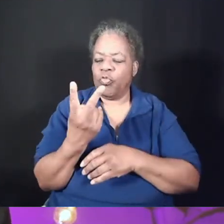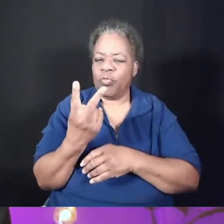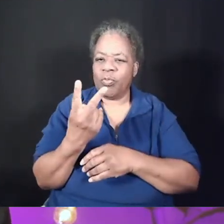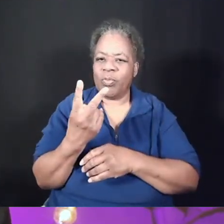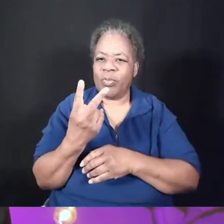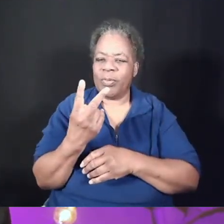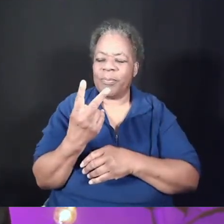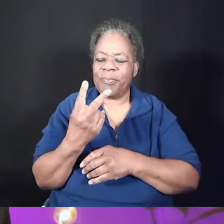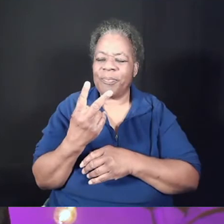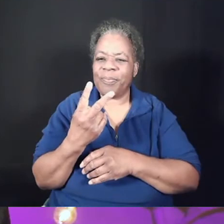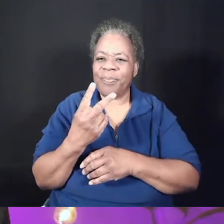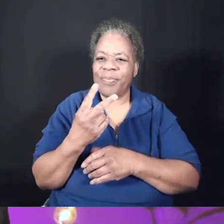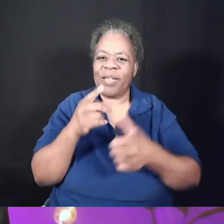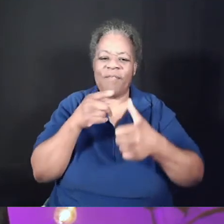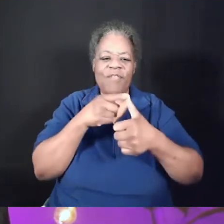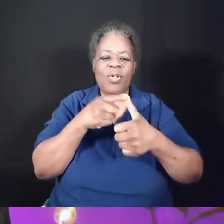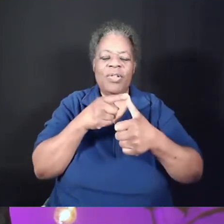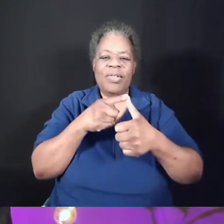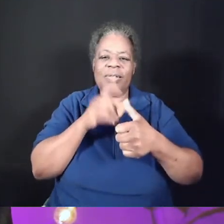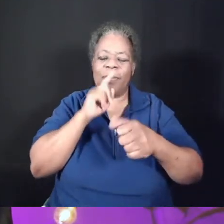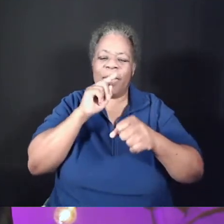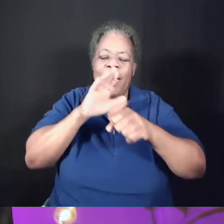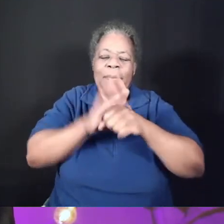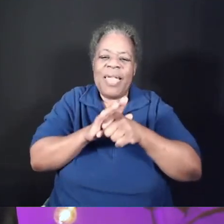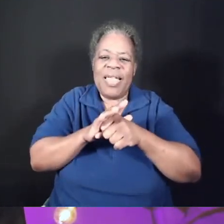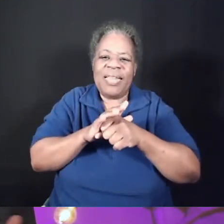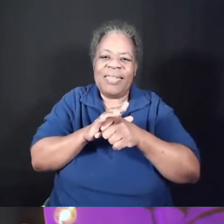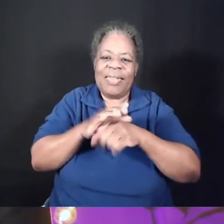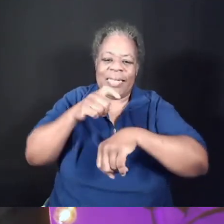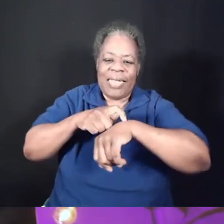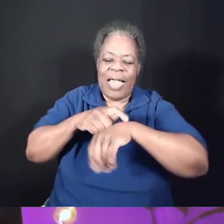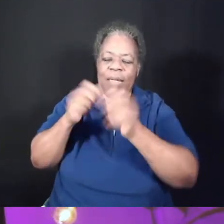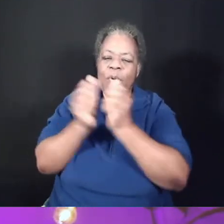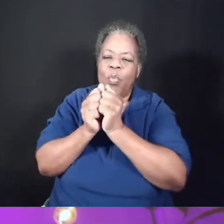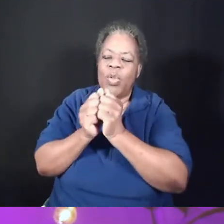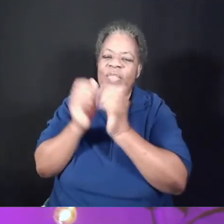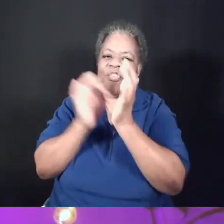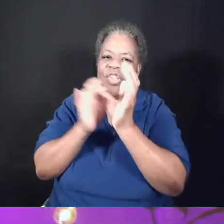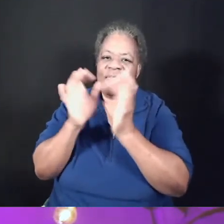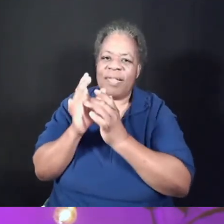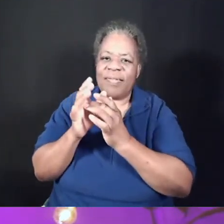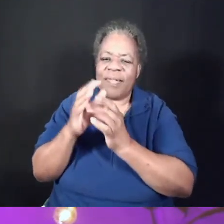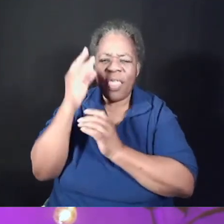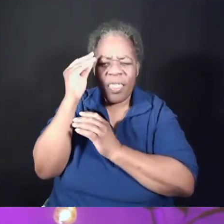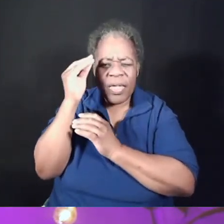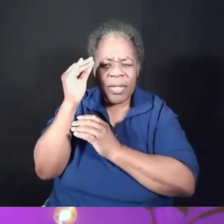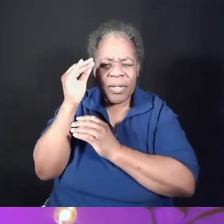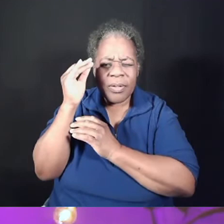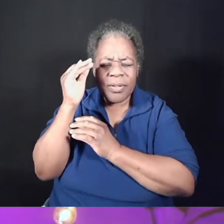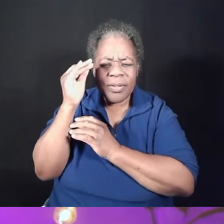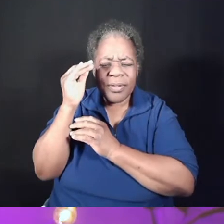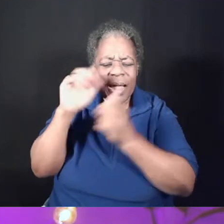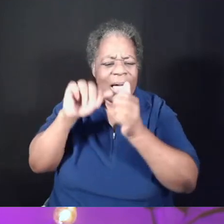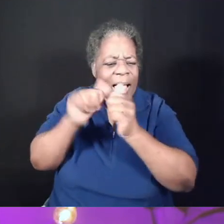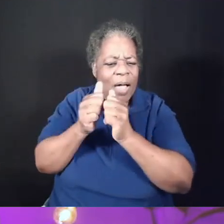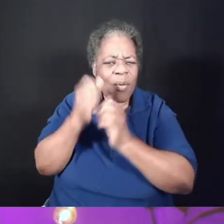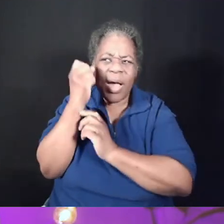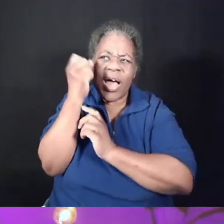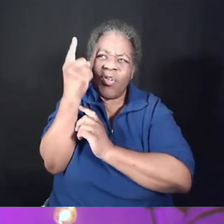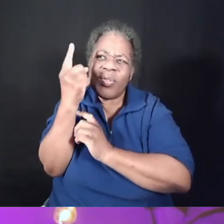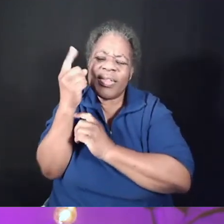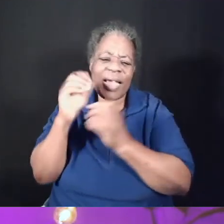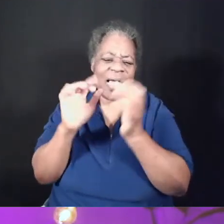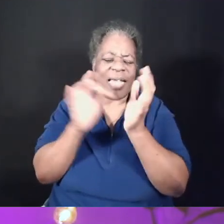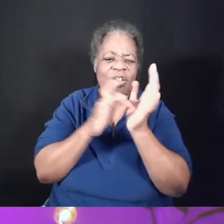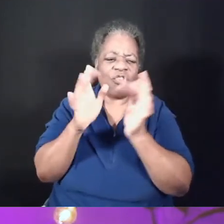The first is just to commit to spending time with Jesus. I mean, think about it. The only way really to understand how Jesus brought about change